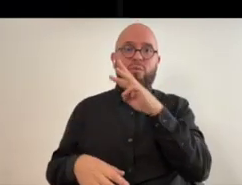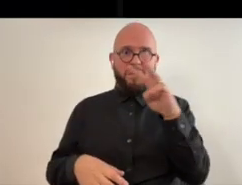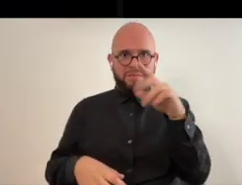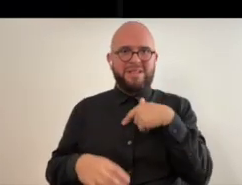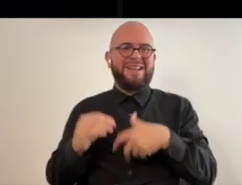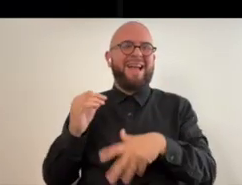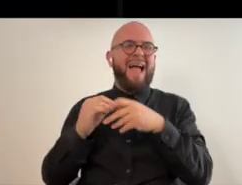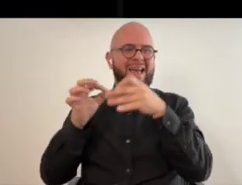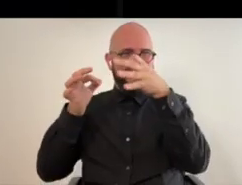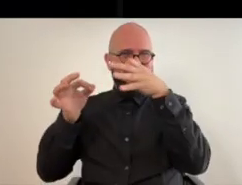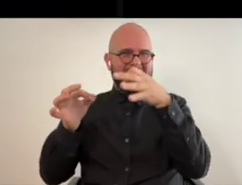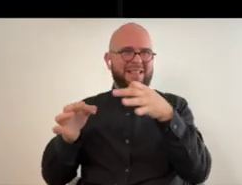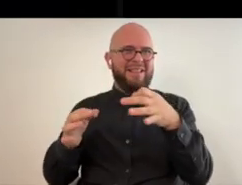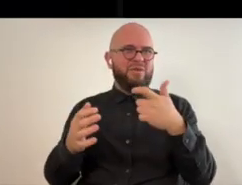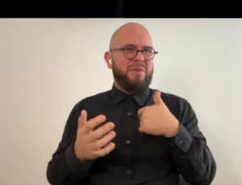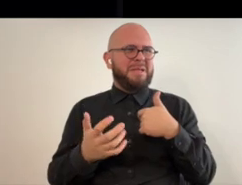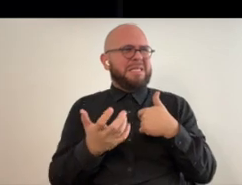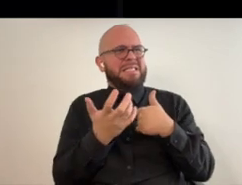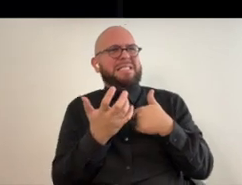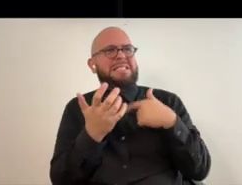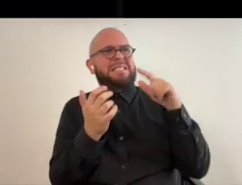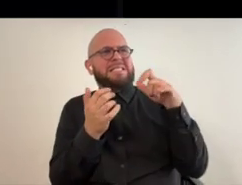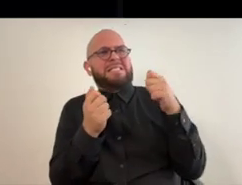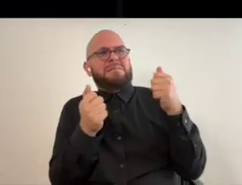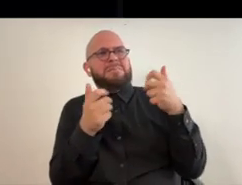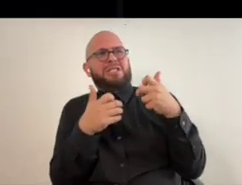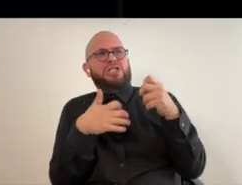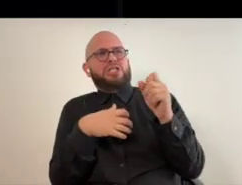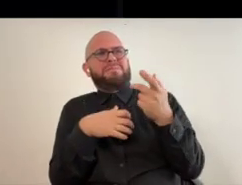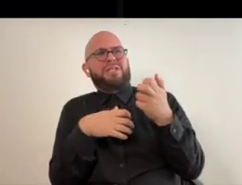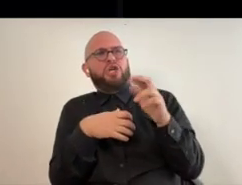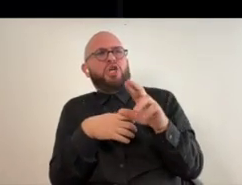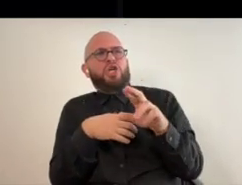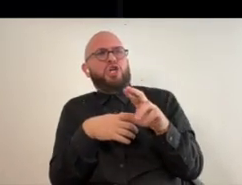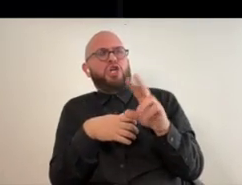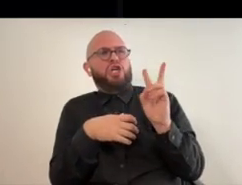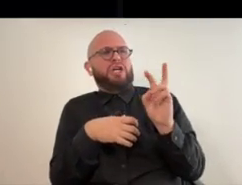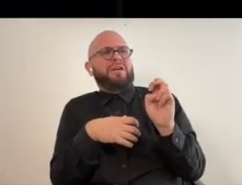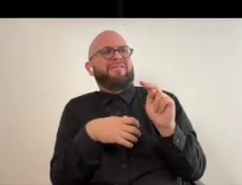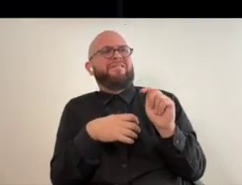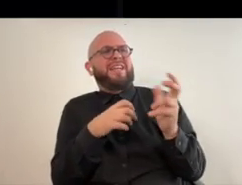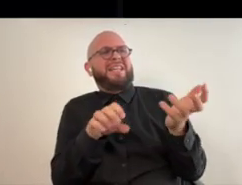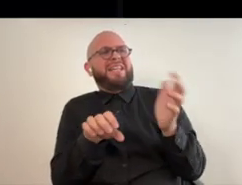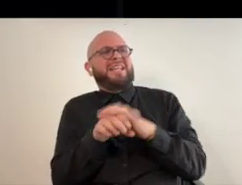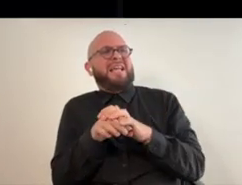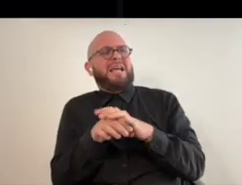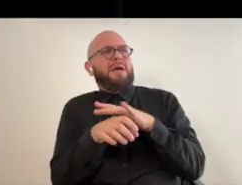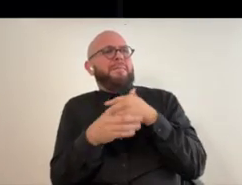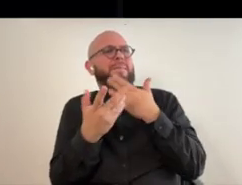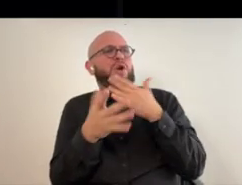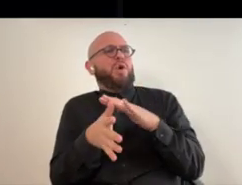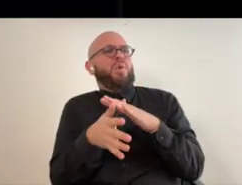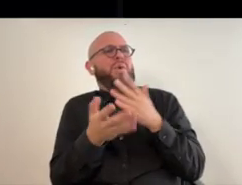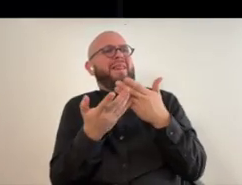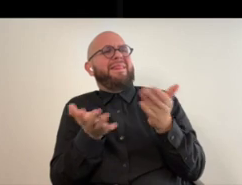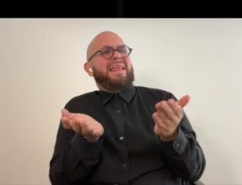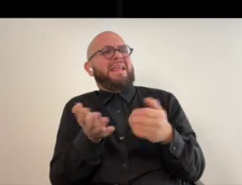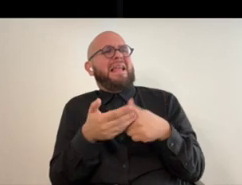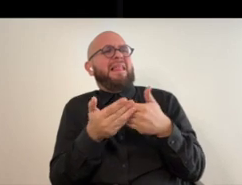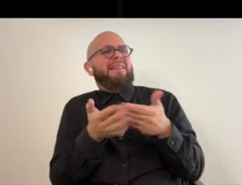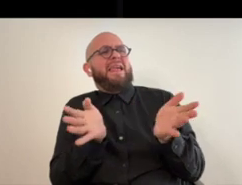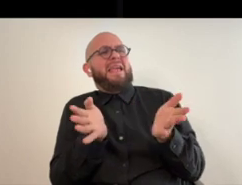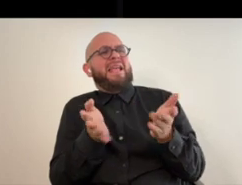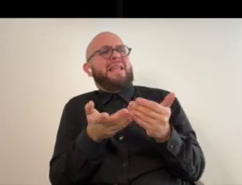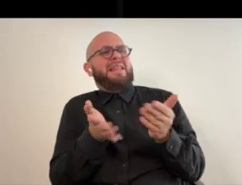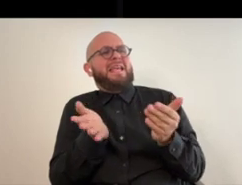website it is a speaker a vent cap i don't know but it was like a thing a